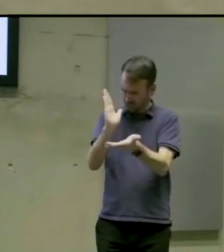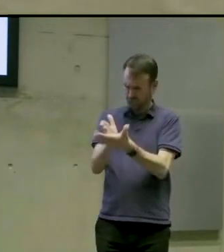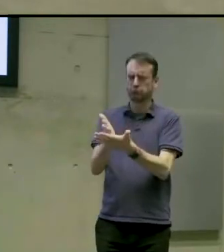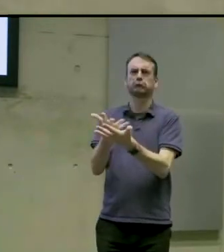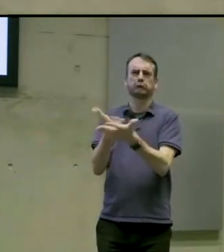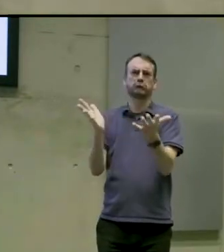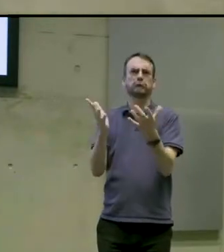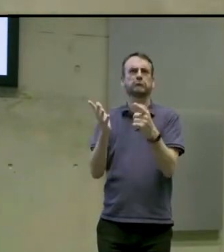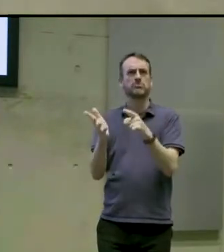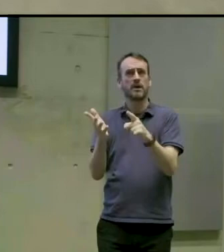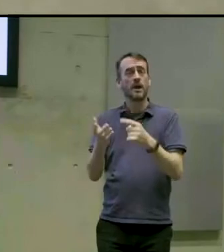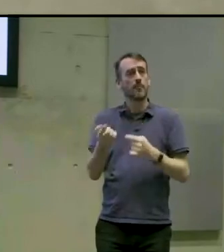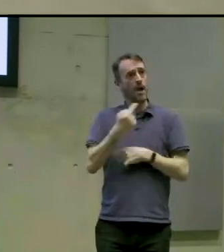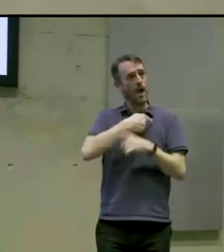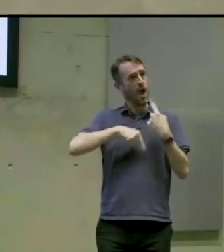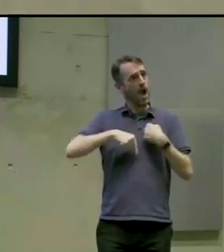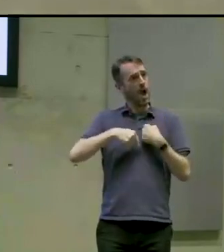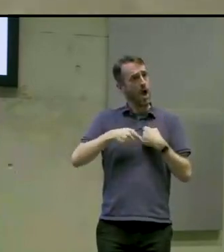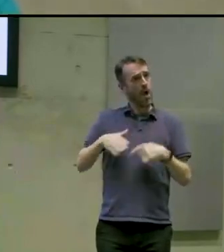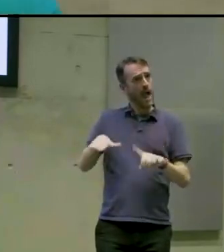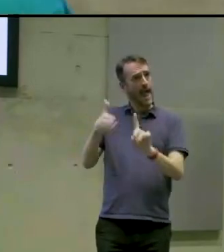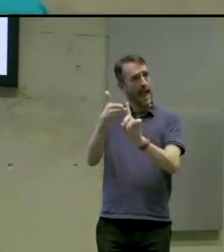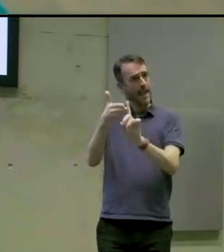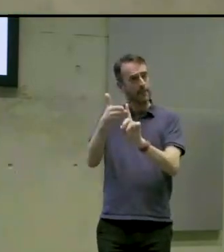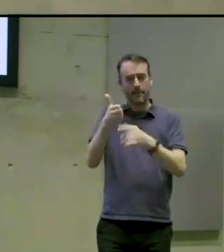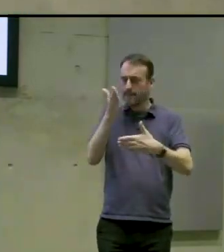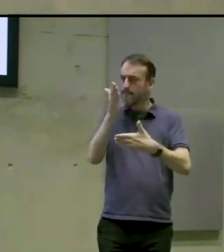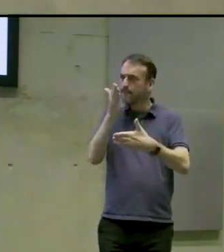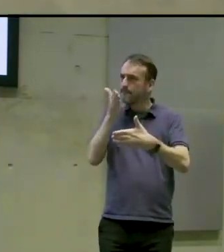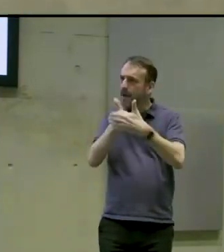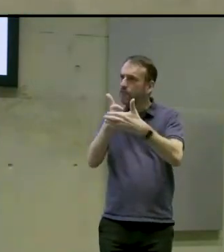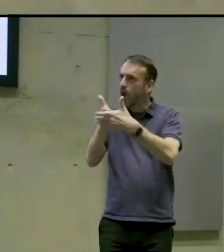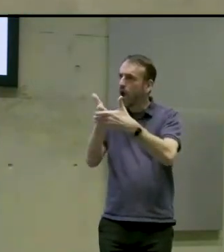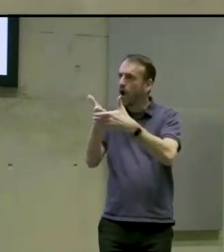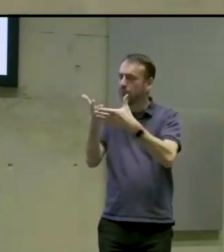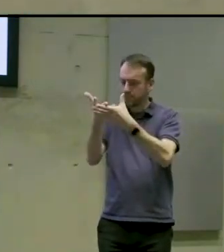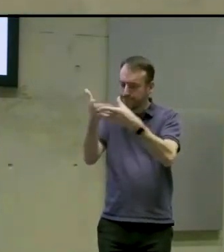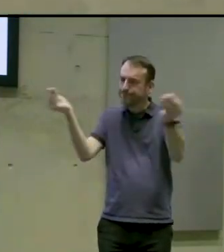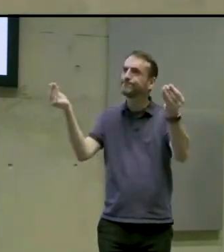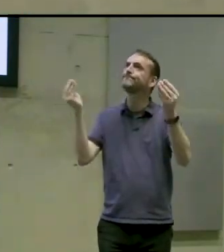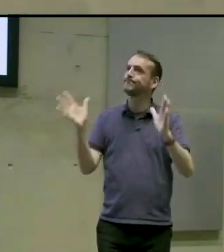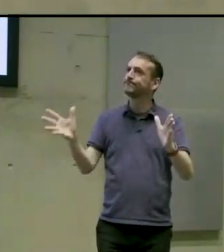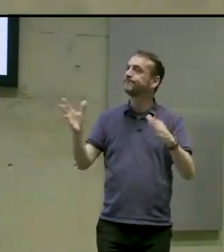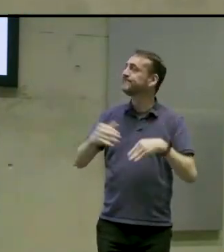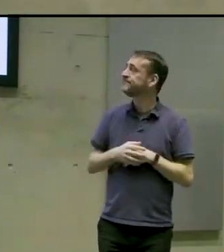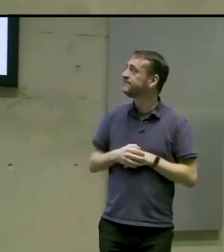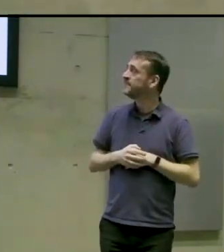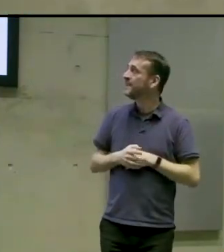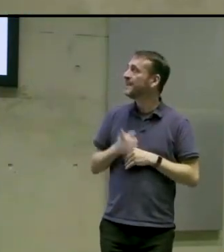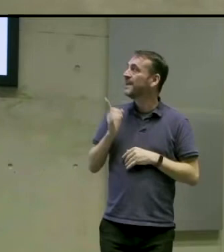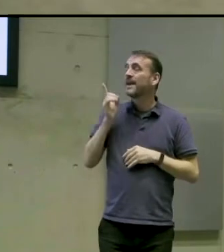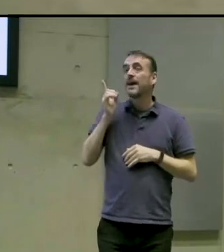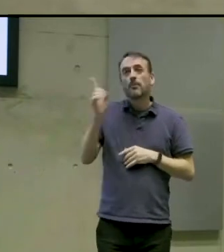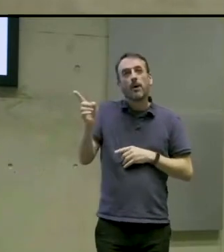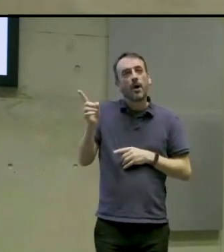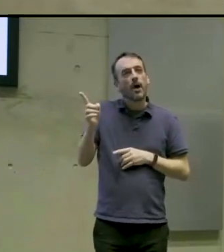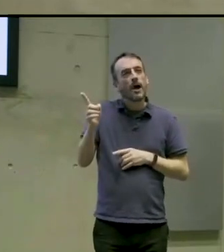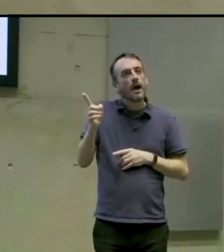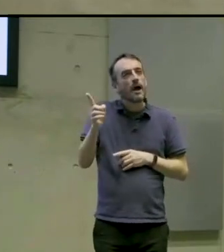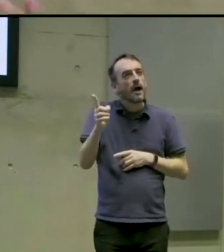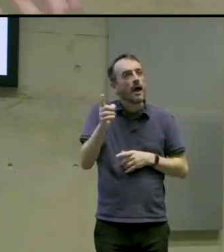as developers is to try to remove as much of them as possible. But sort of start the process really early. So